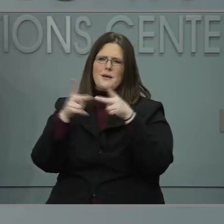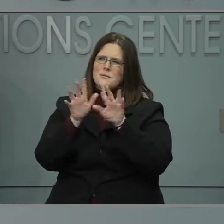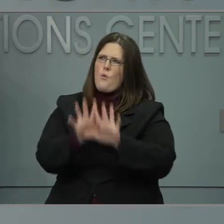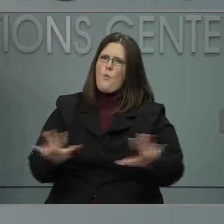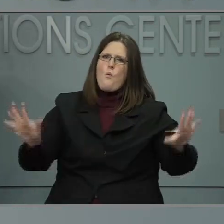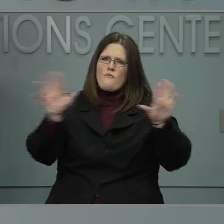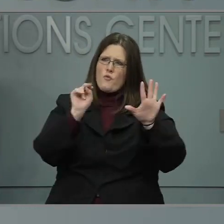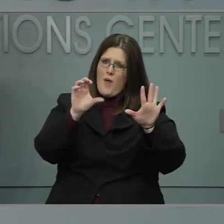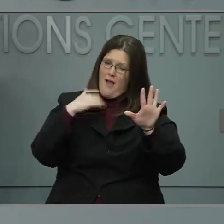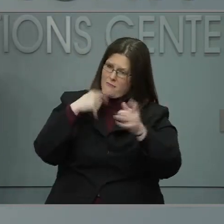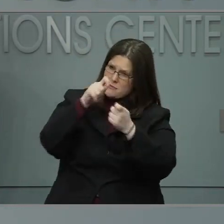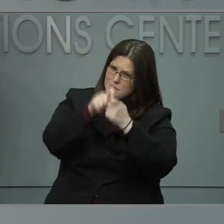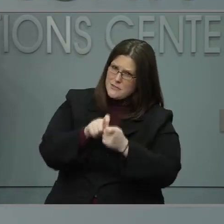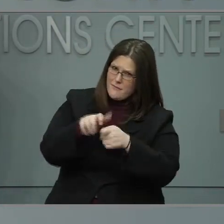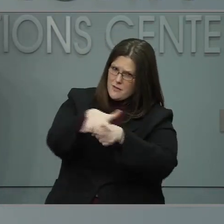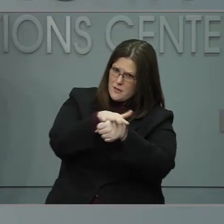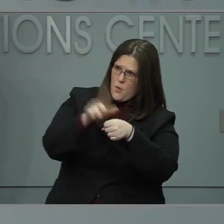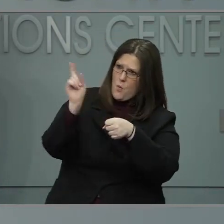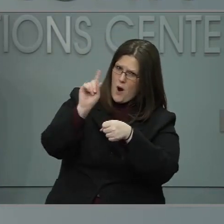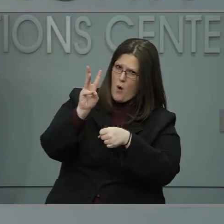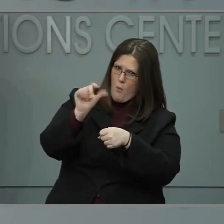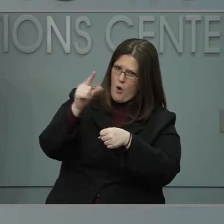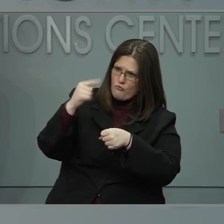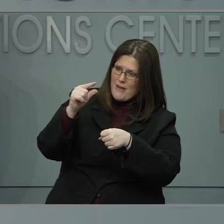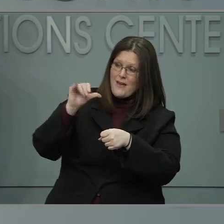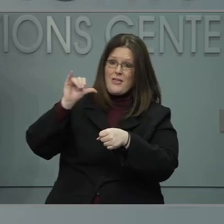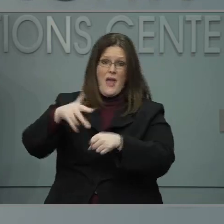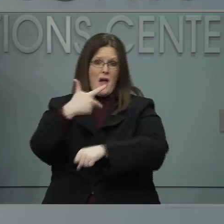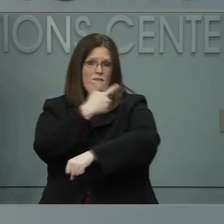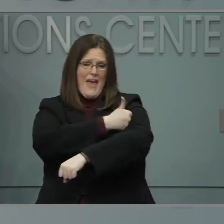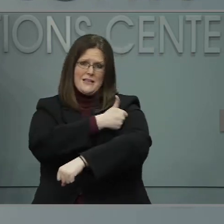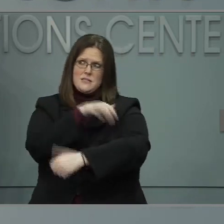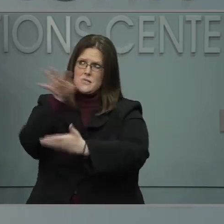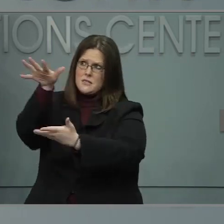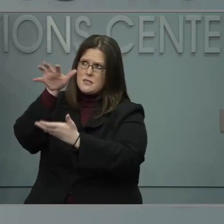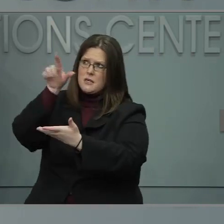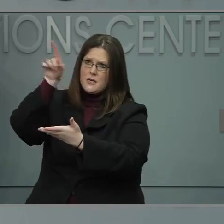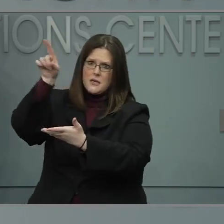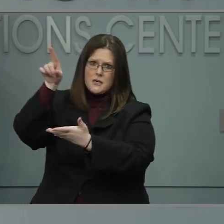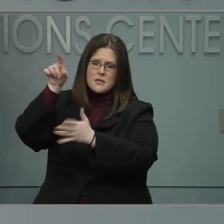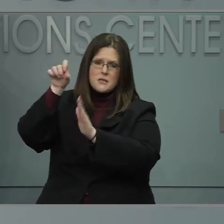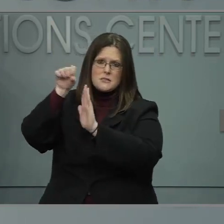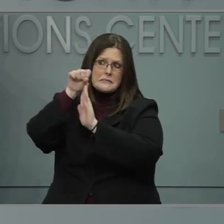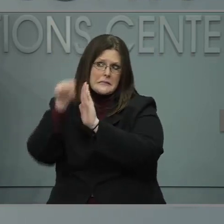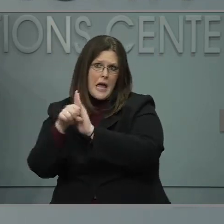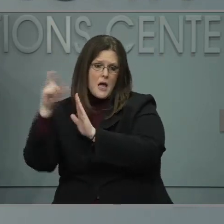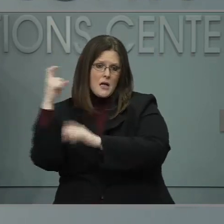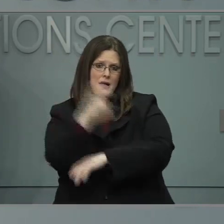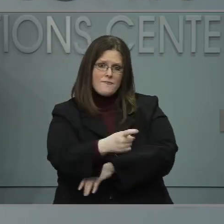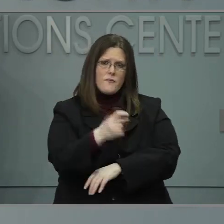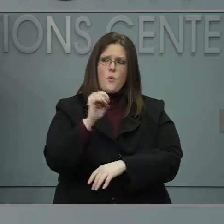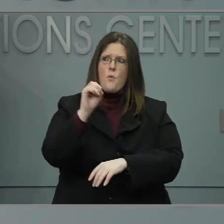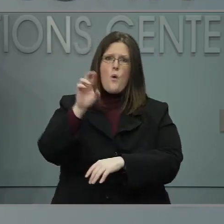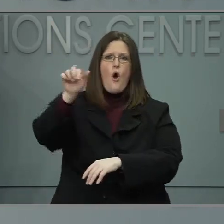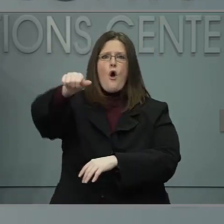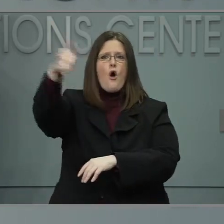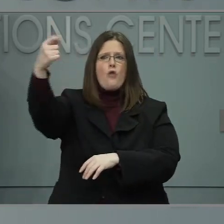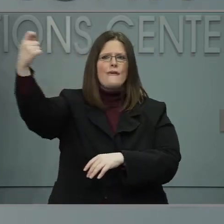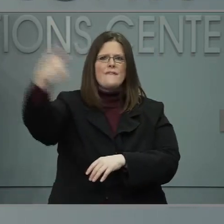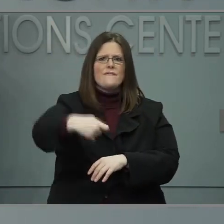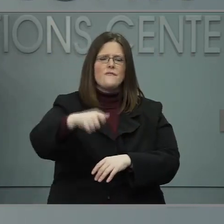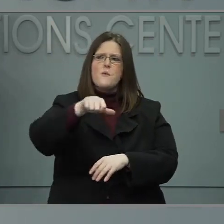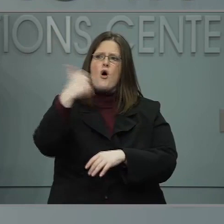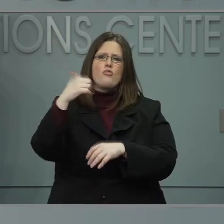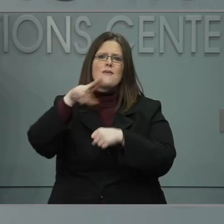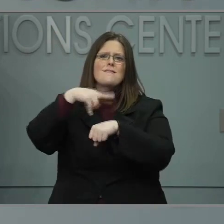know where those are and are those doses coming from the state allocation or another national allocation? I'll let Dr. Cohen